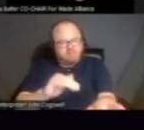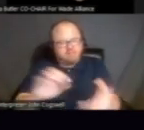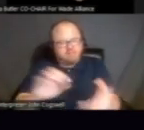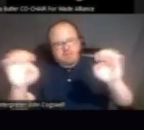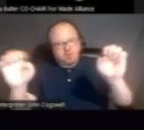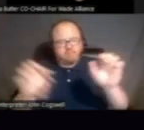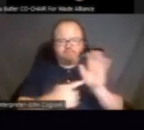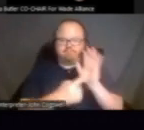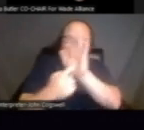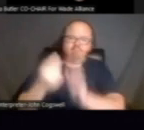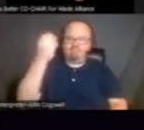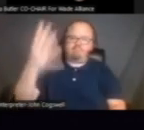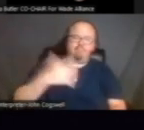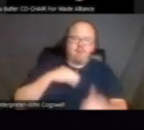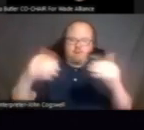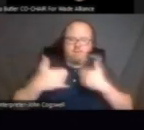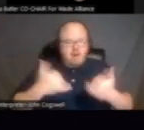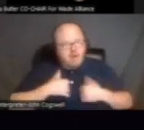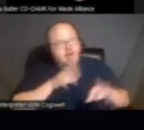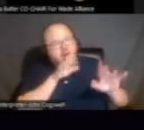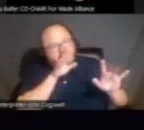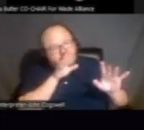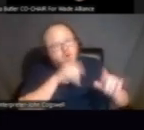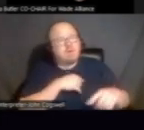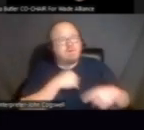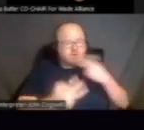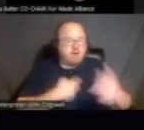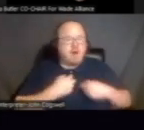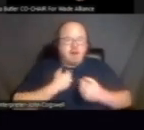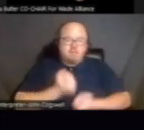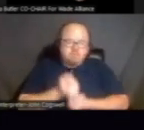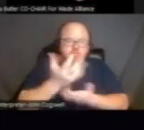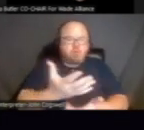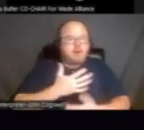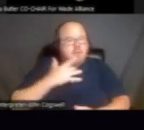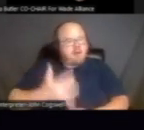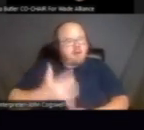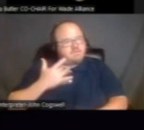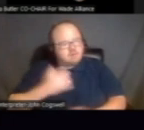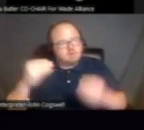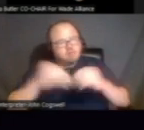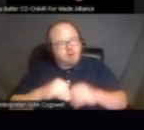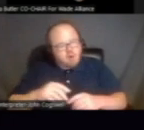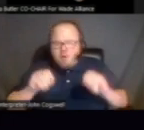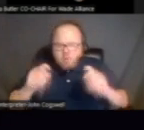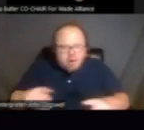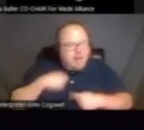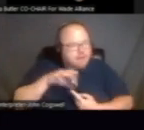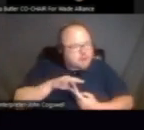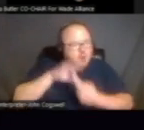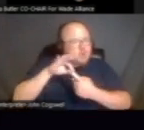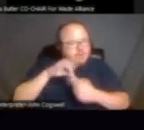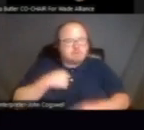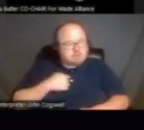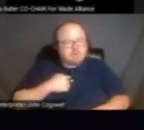I am now verbal and expressing my feelings more. It's okay that I'm unique. The world would